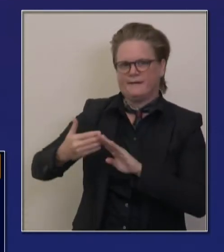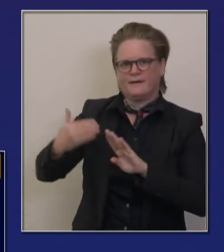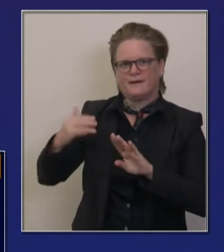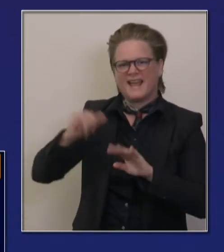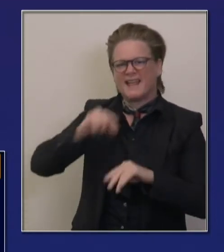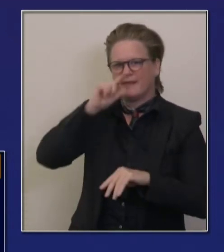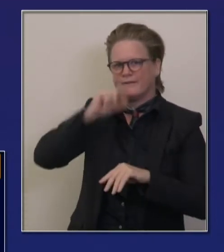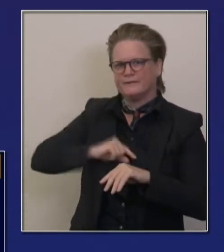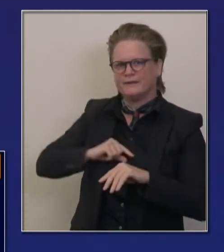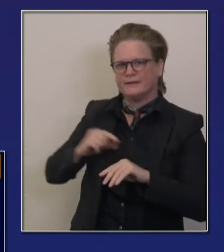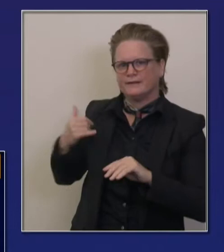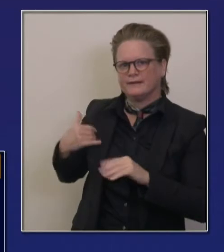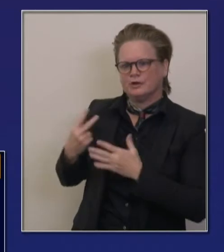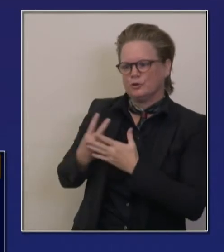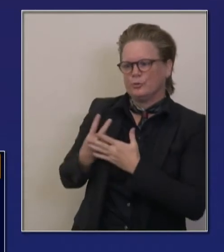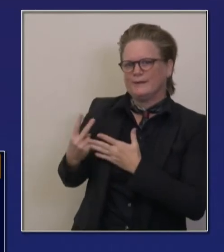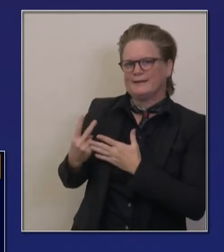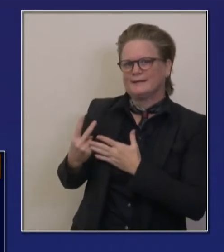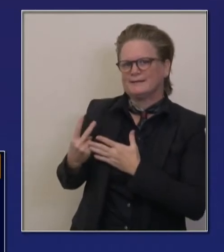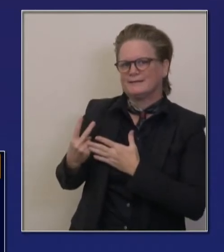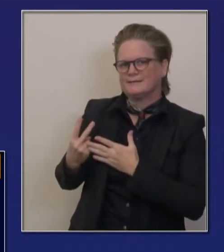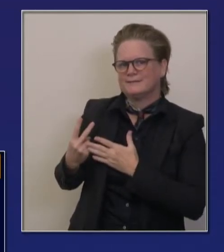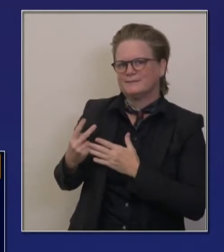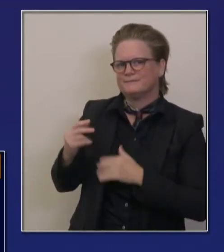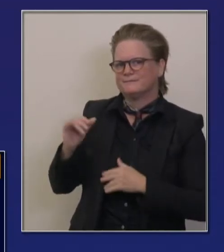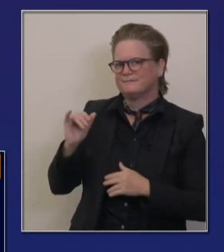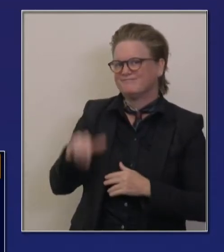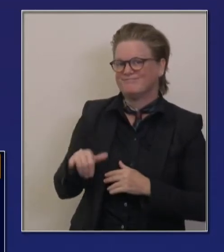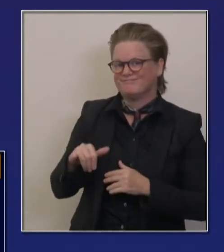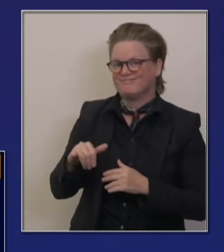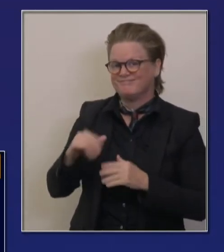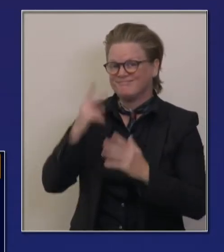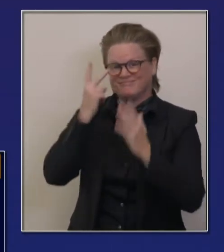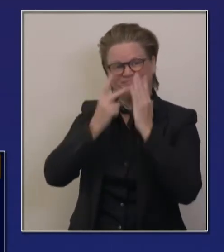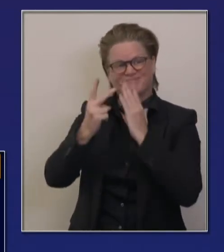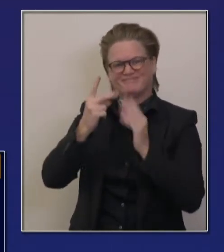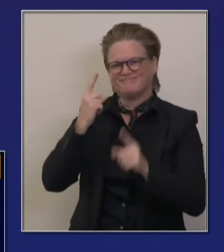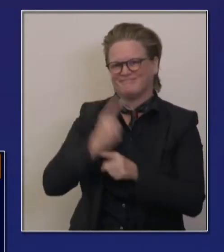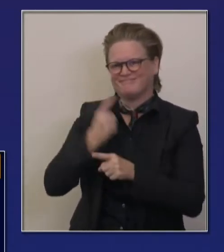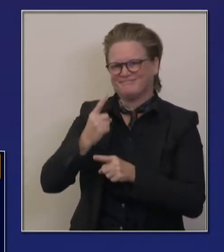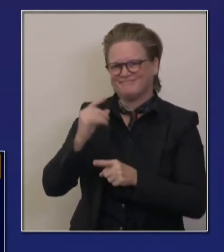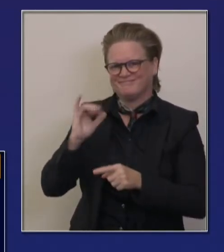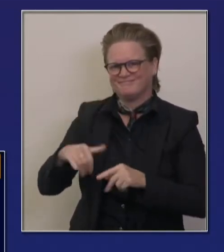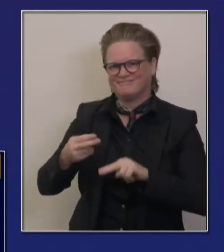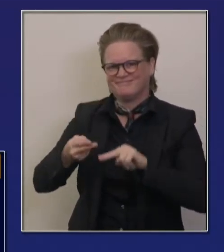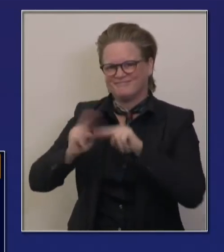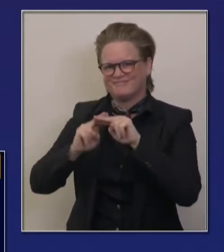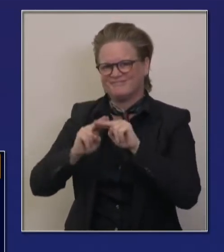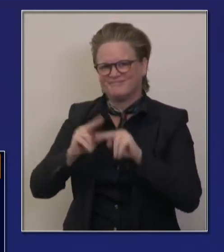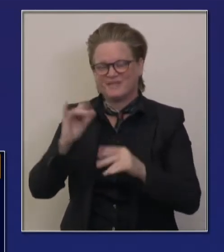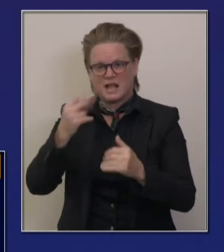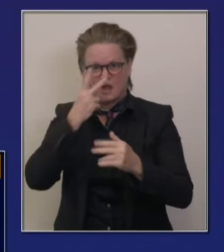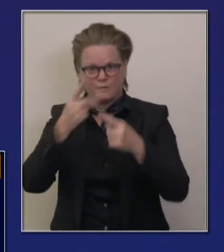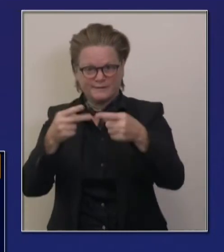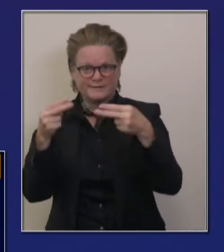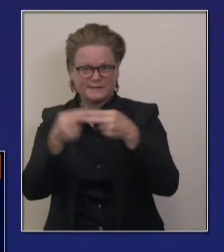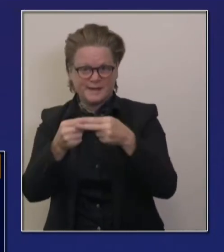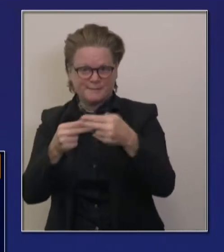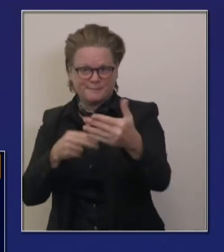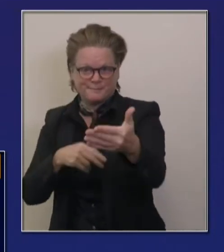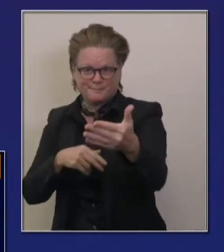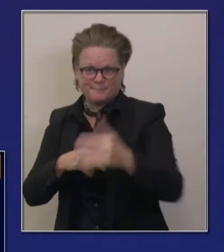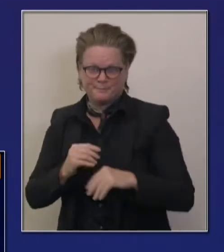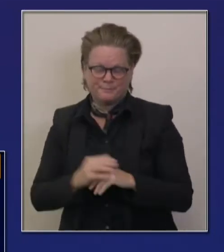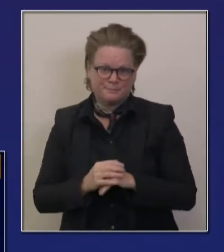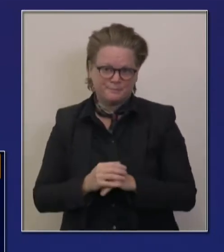Let's put this in perspective. I have a chart here that is very familiar, but I wanted to, um, provide a different lens on